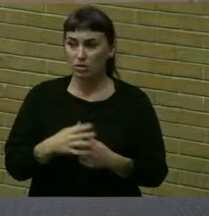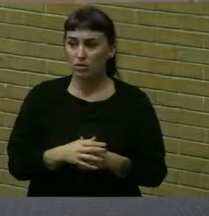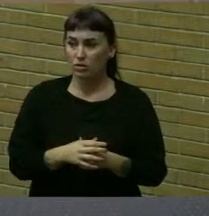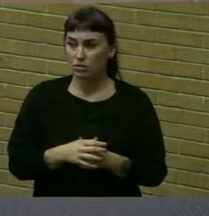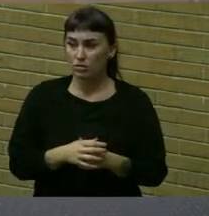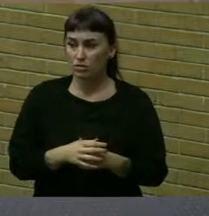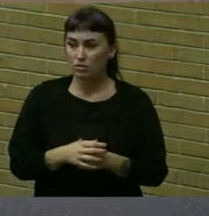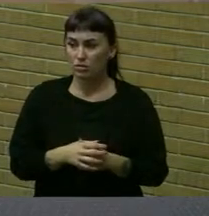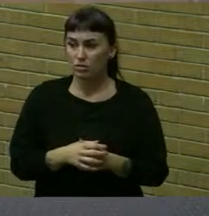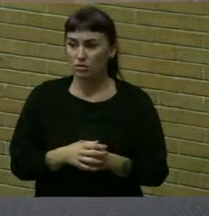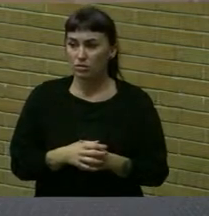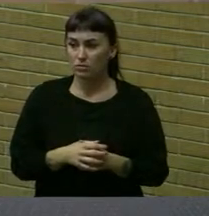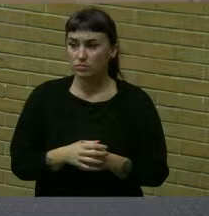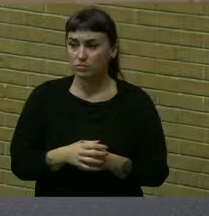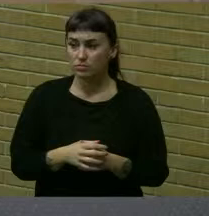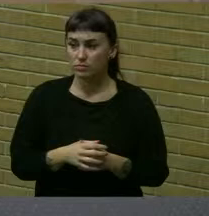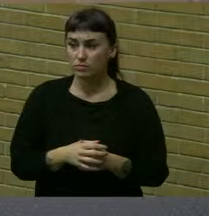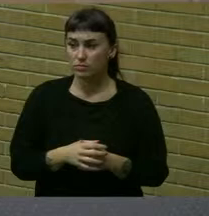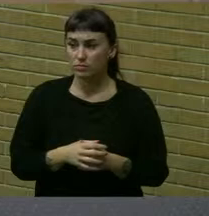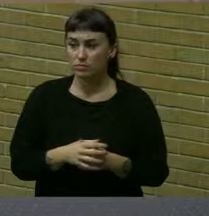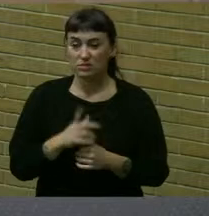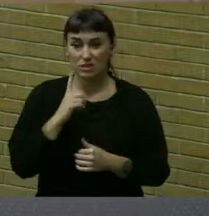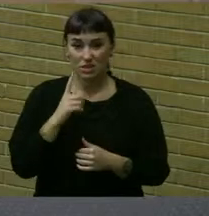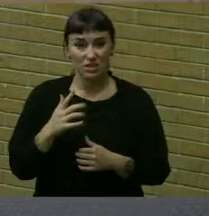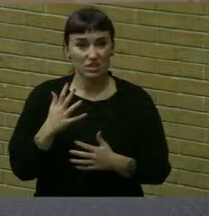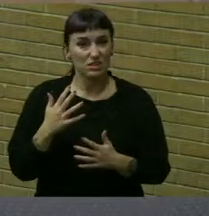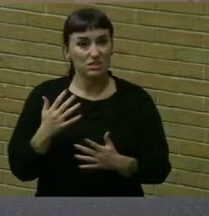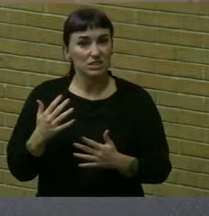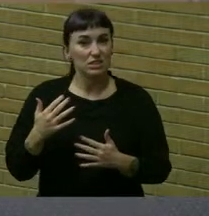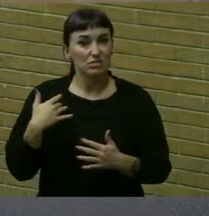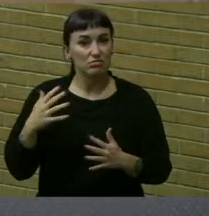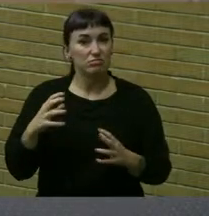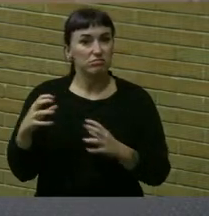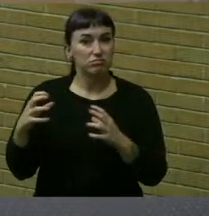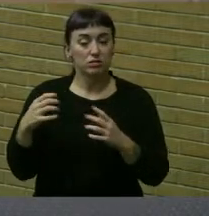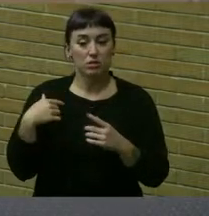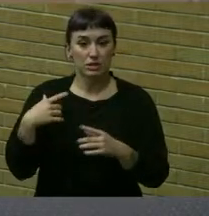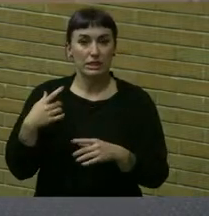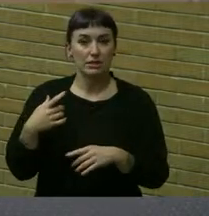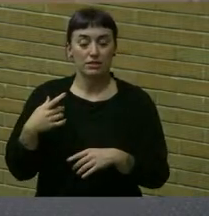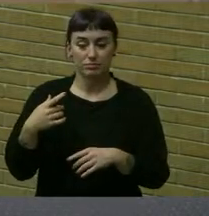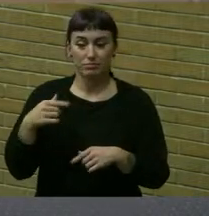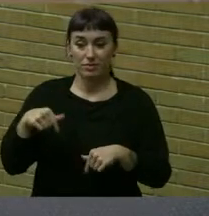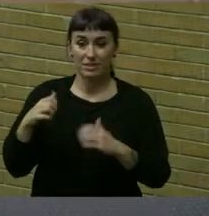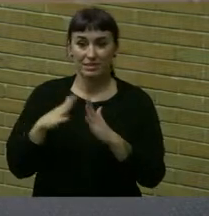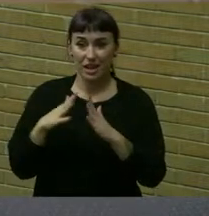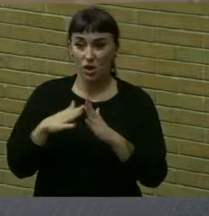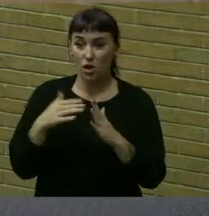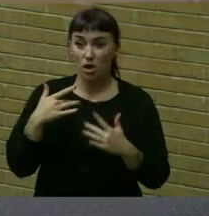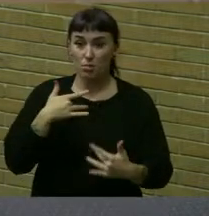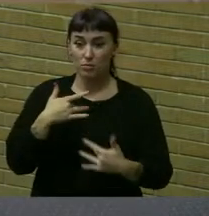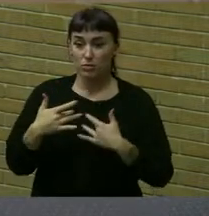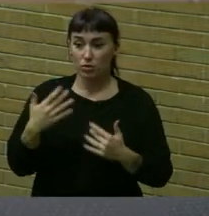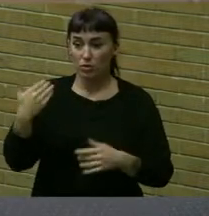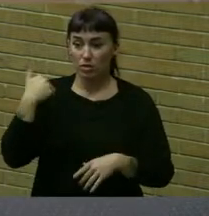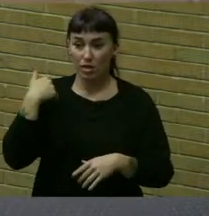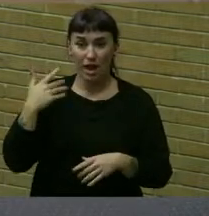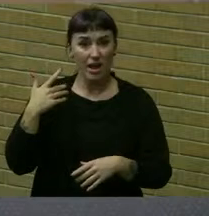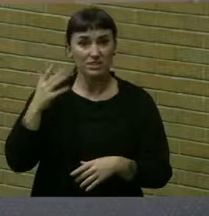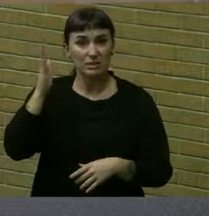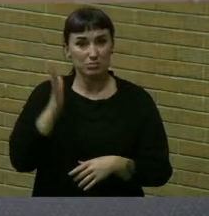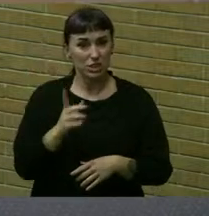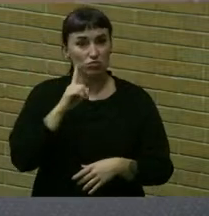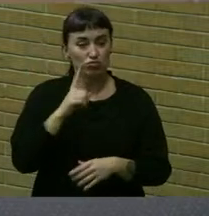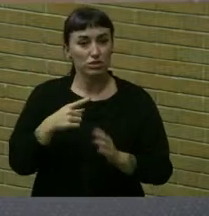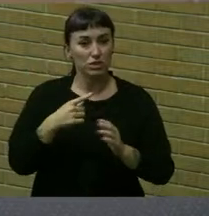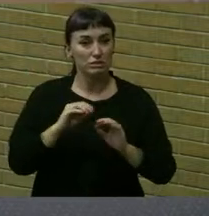town. And I'm concerned, I think the last speaker perhaps gave a demonstration of that,